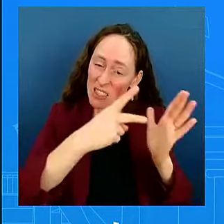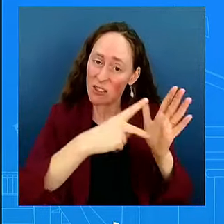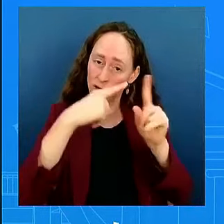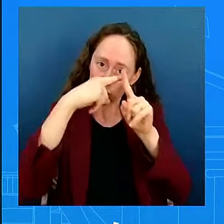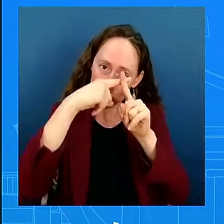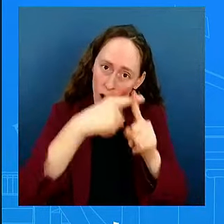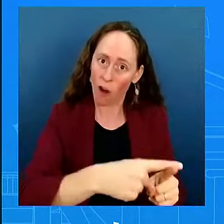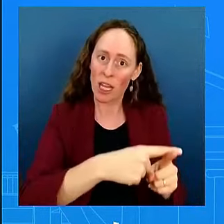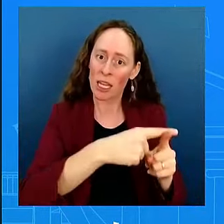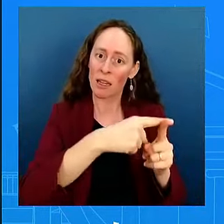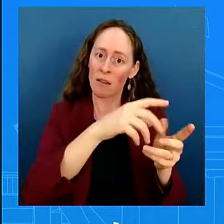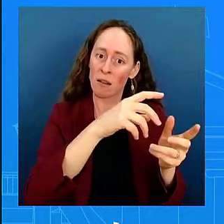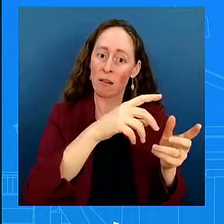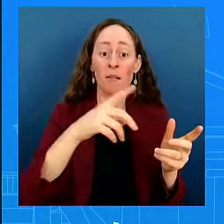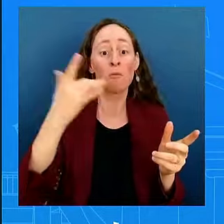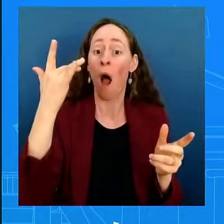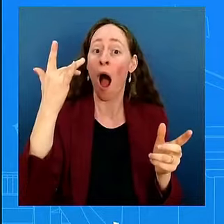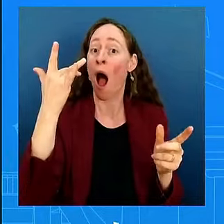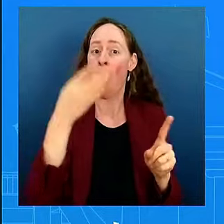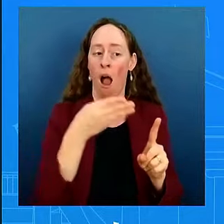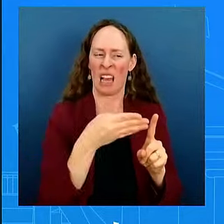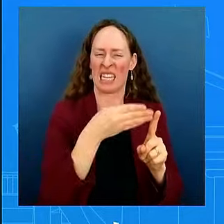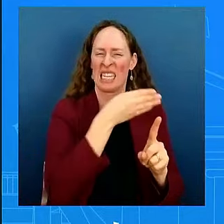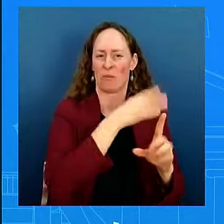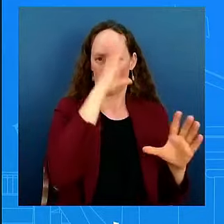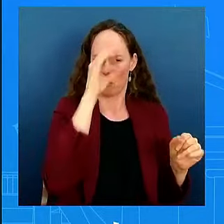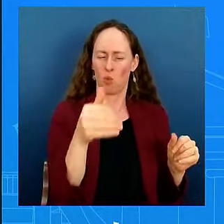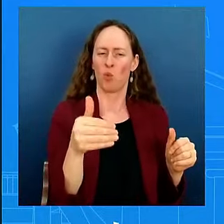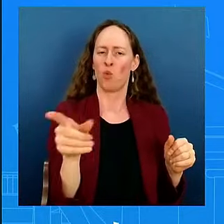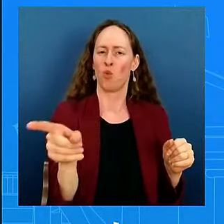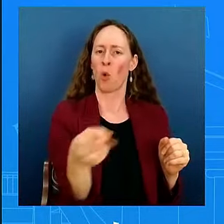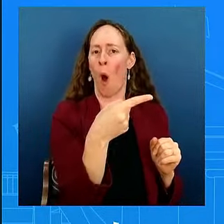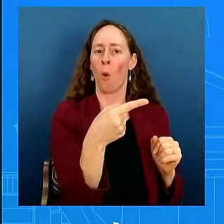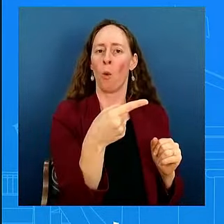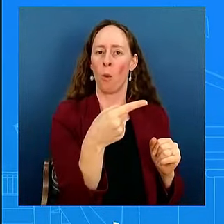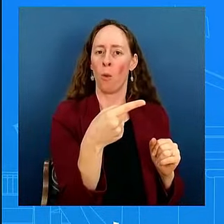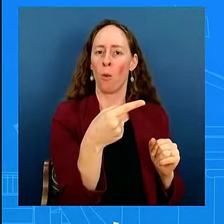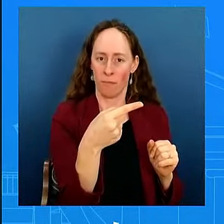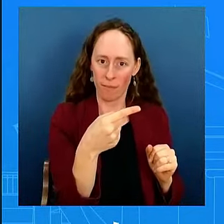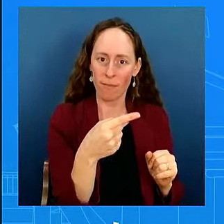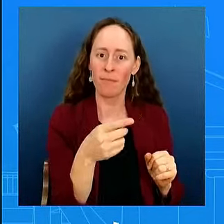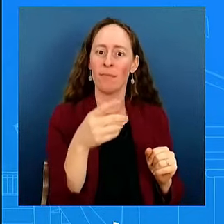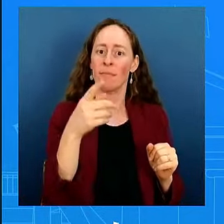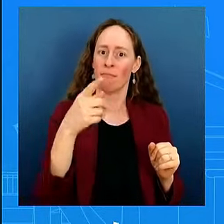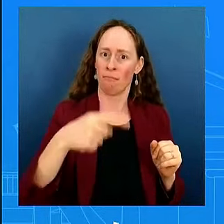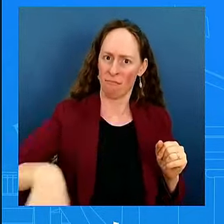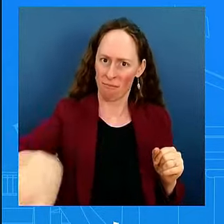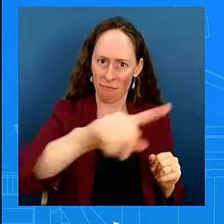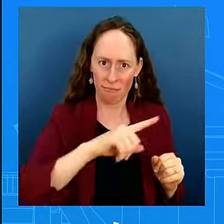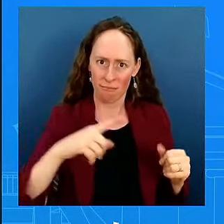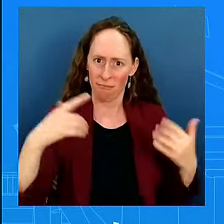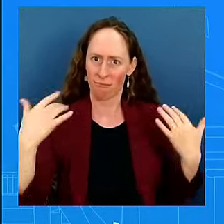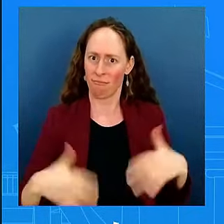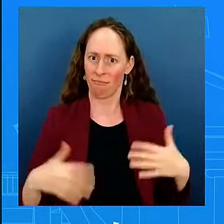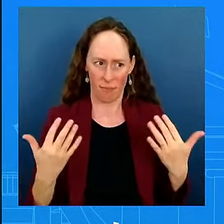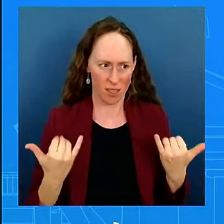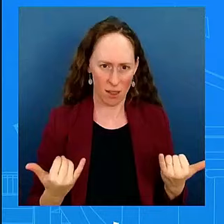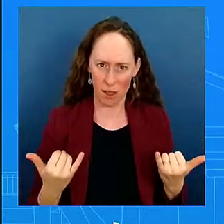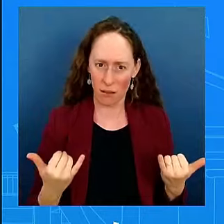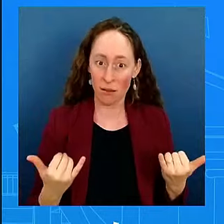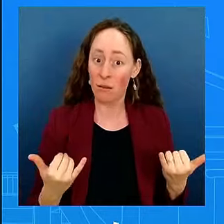And they were told that the elections that had just occurred, that dozens of Republican judges said